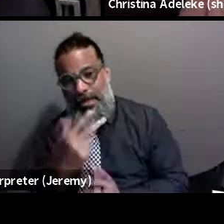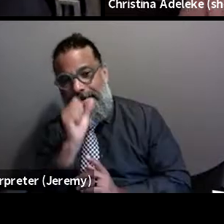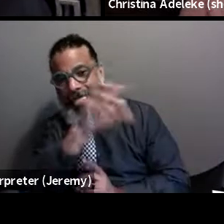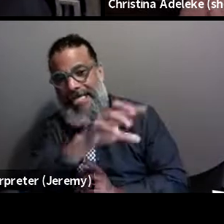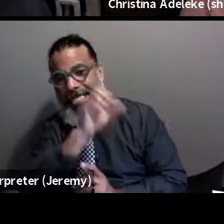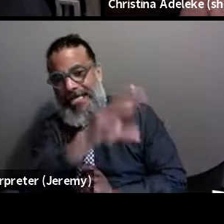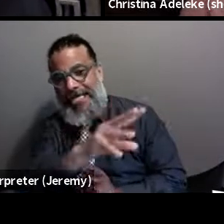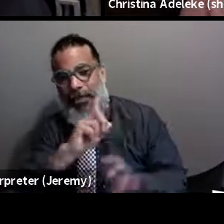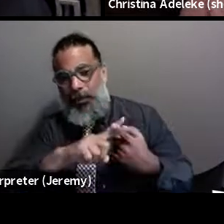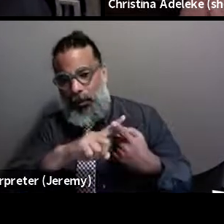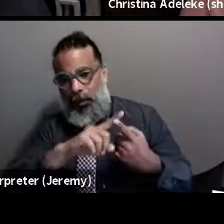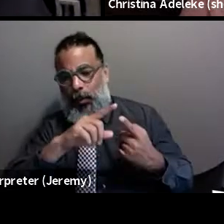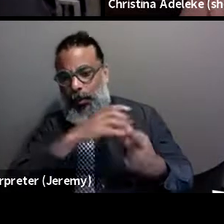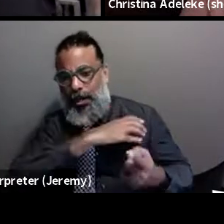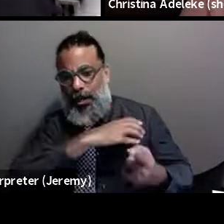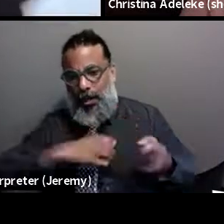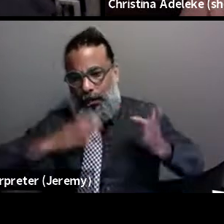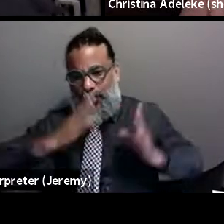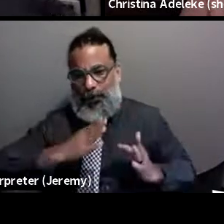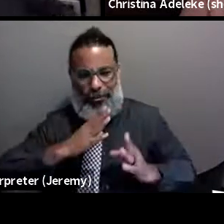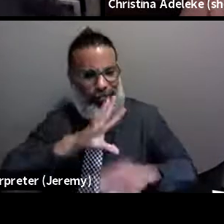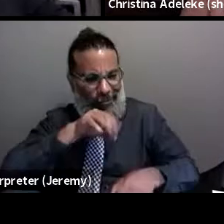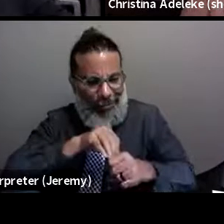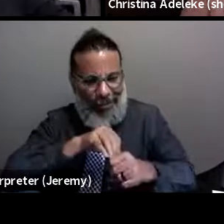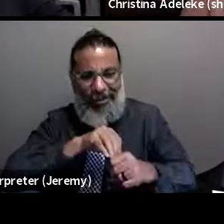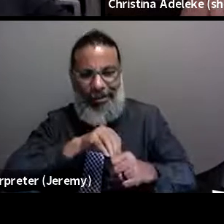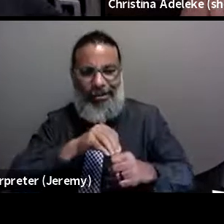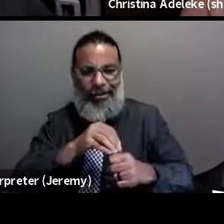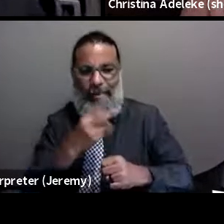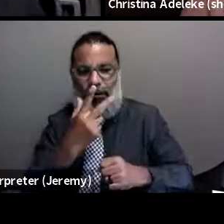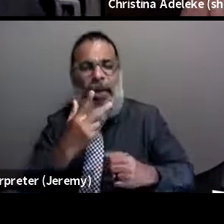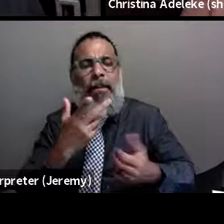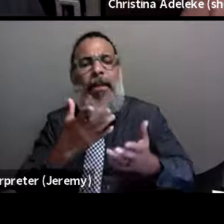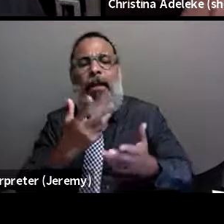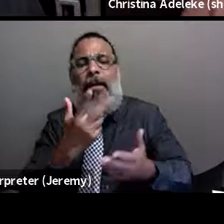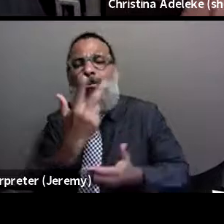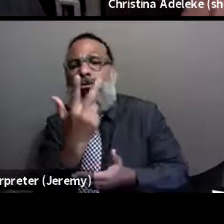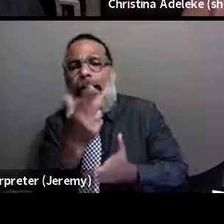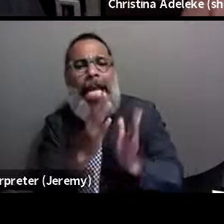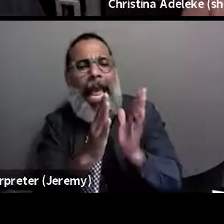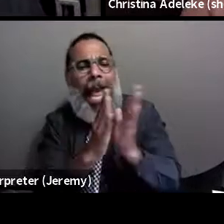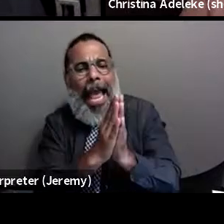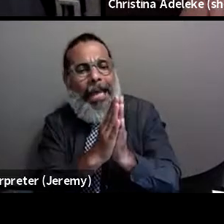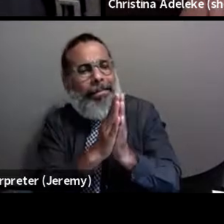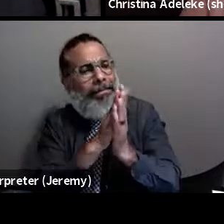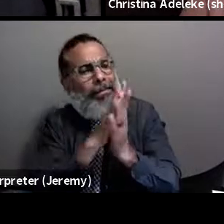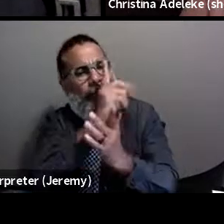that you want to get across to them in that time? What are the three asks that you would prioritize or choose from your own perspective?